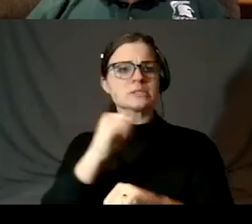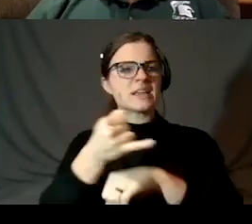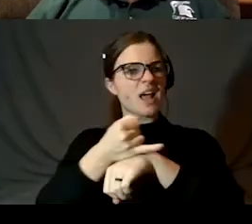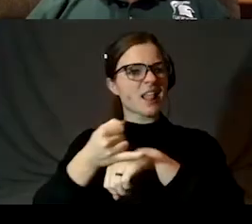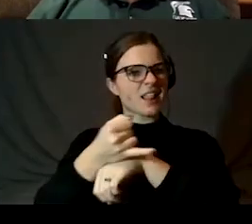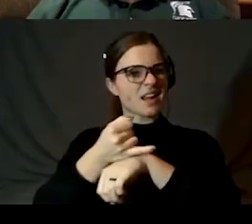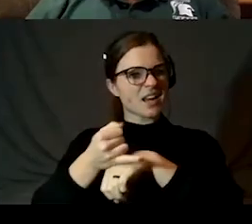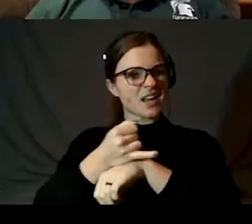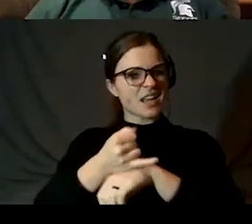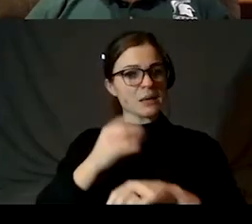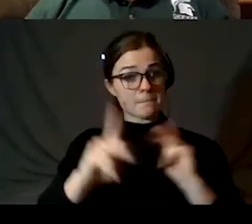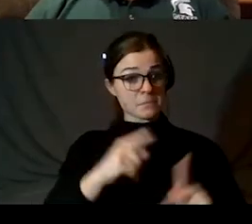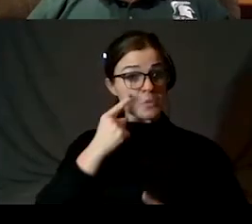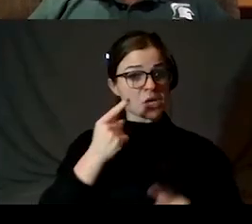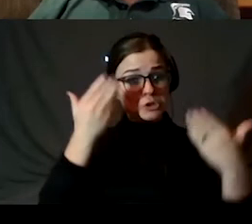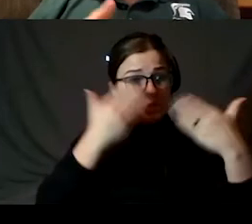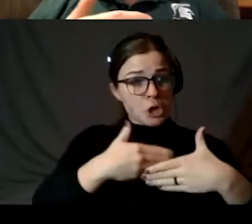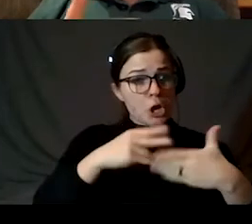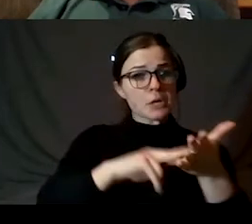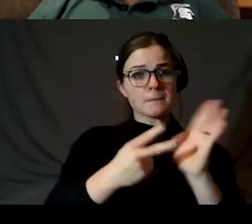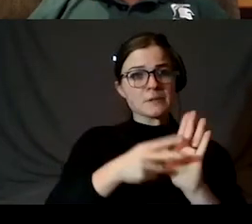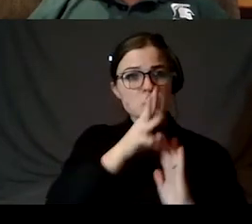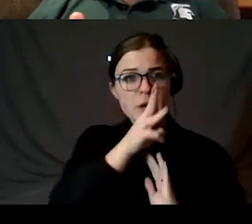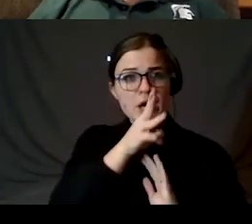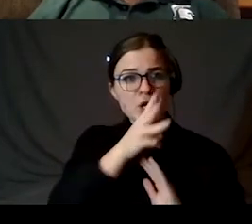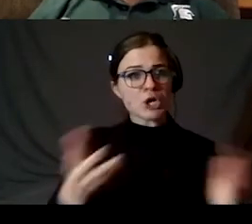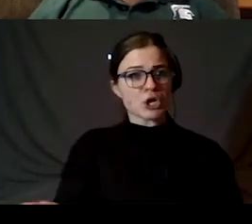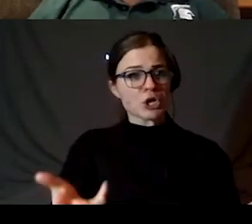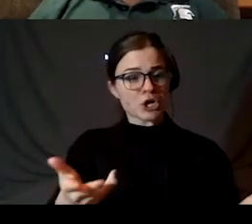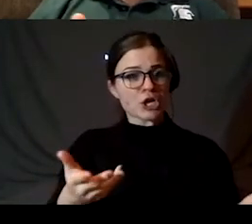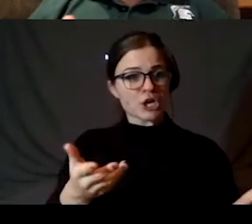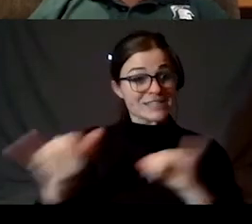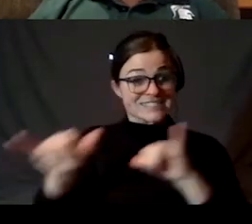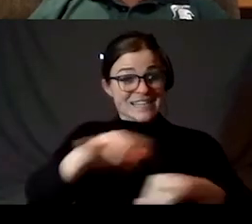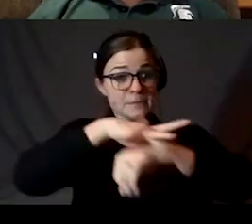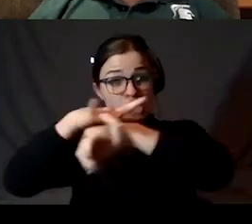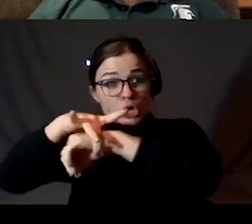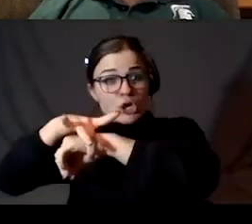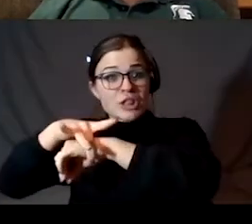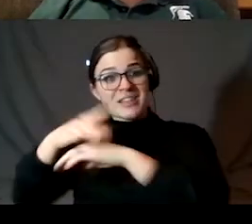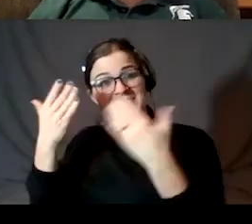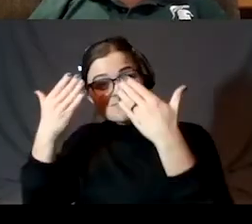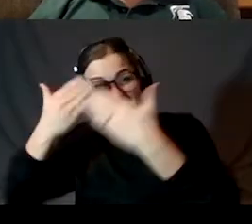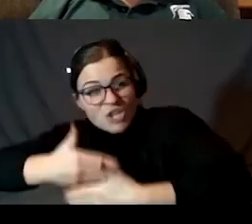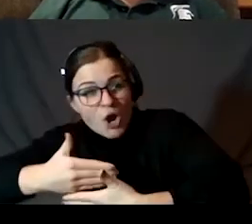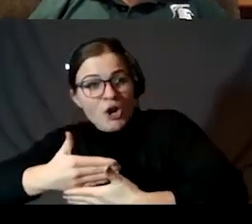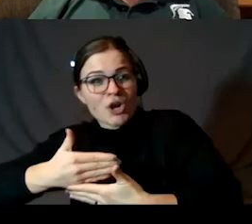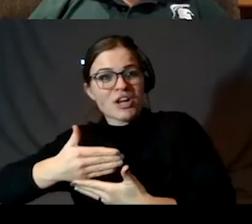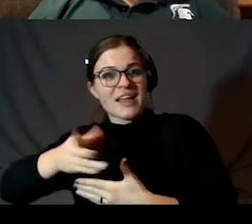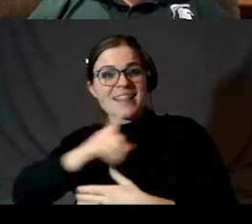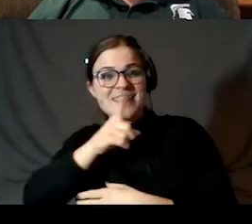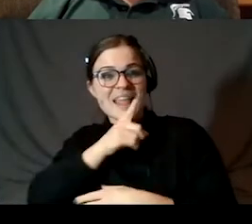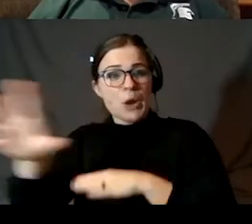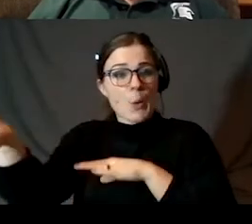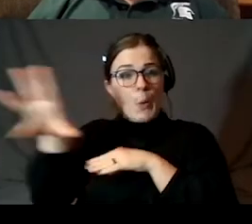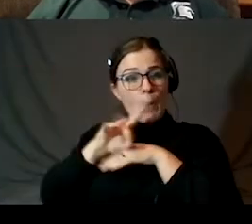people thought they were seas. Just like on Earth, seas are very dark and absorb a lot of light and